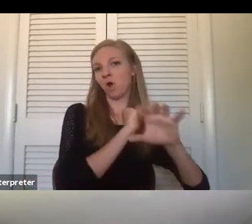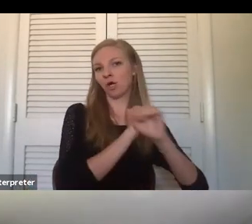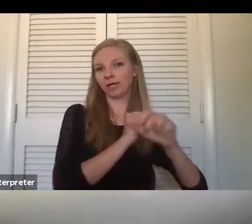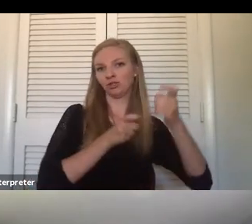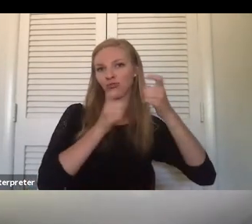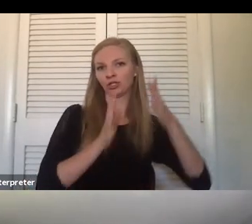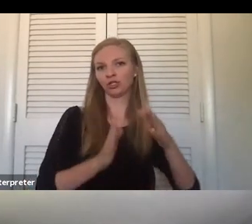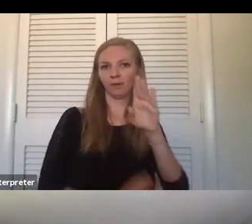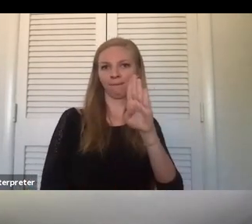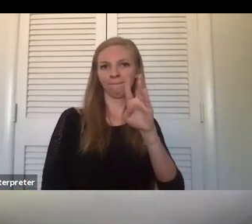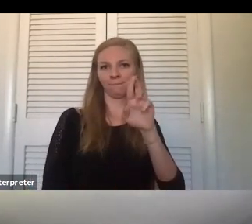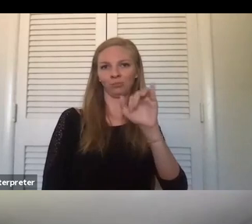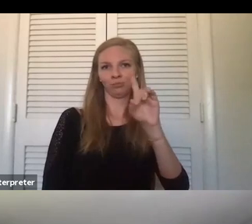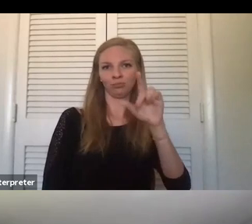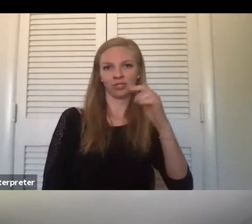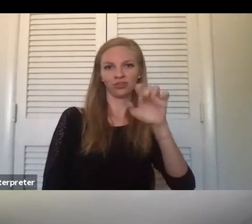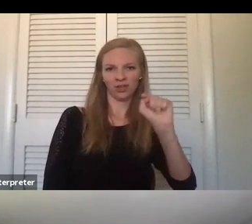Bridget Eckert, who will close us out.